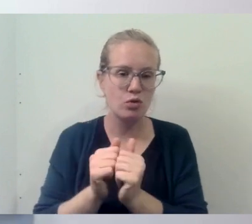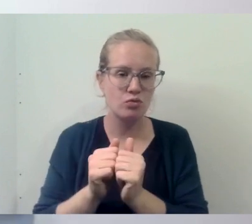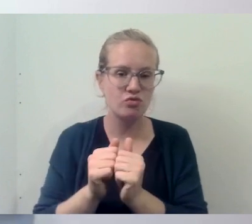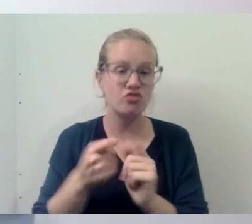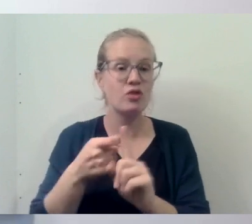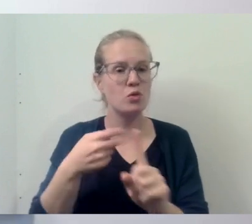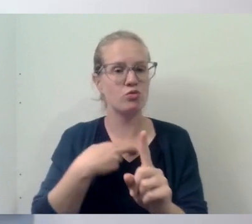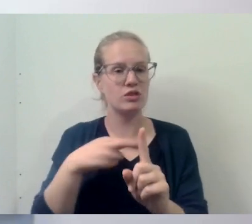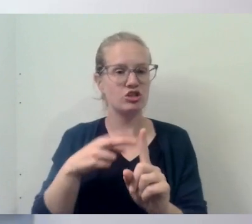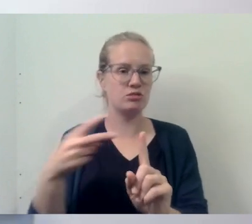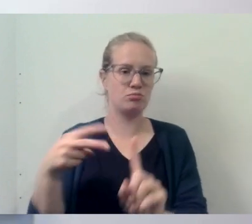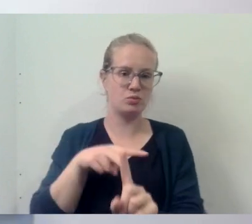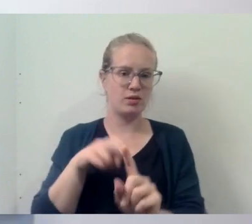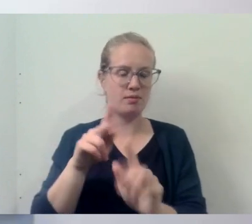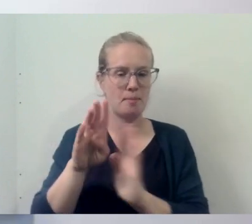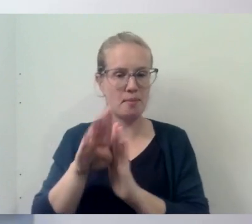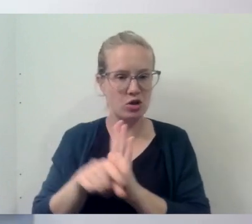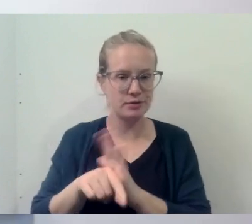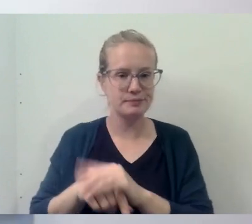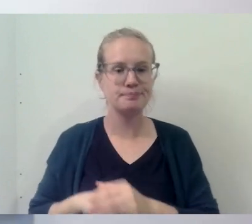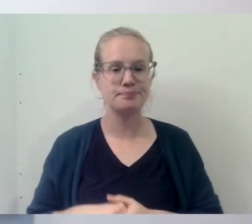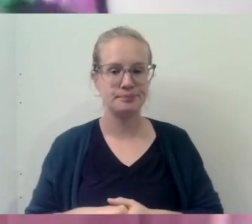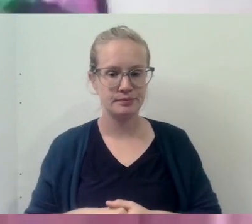you know, from a religious background. Yes.